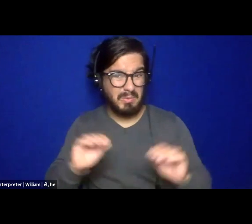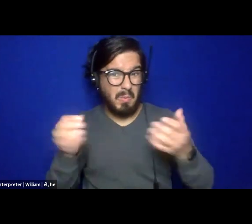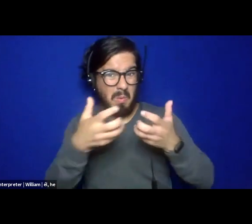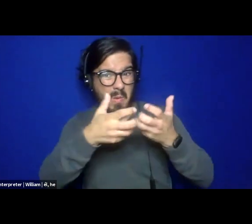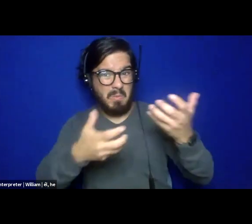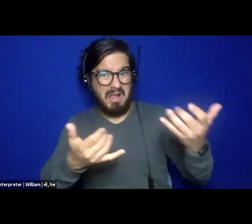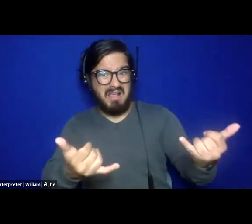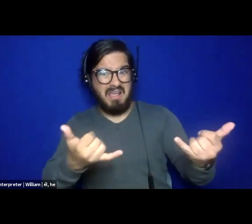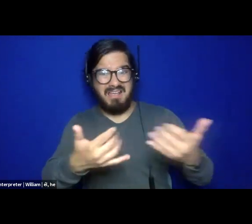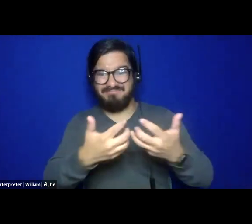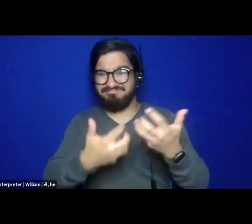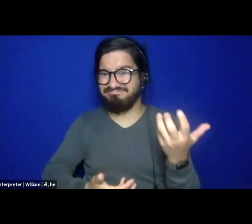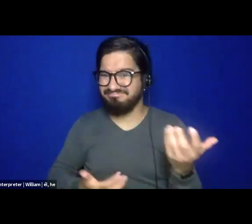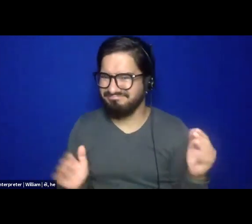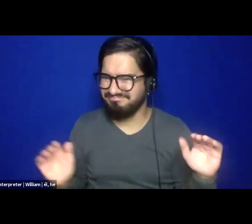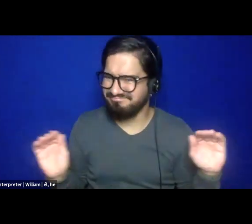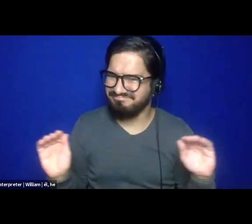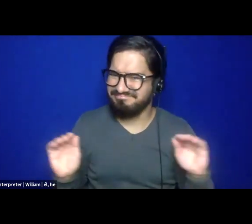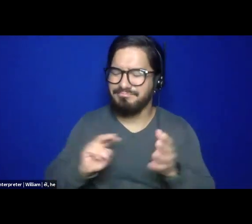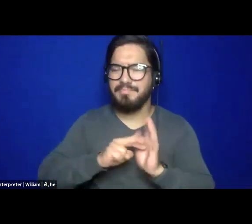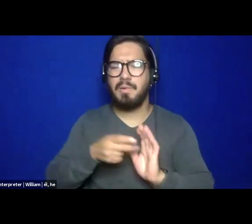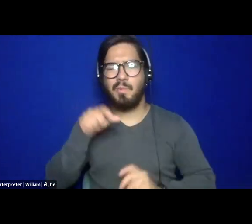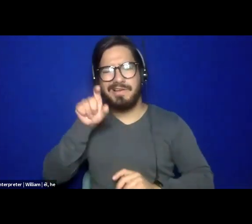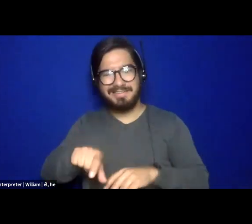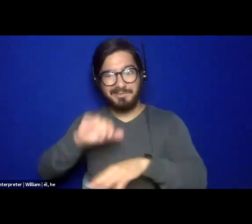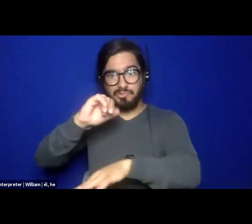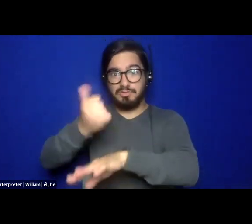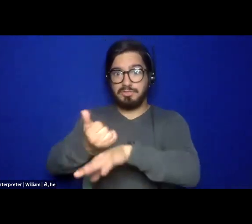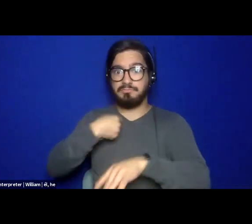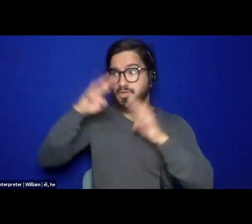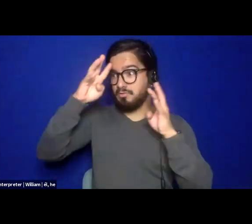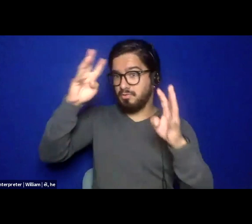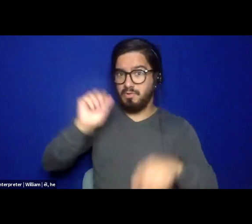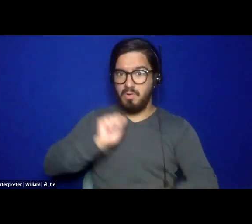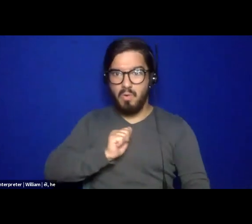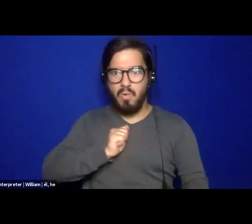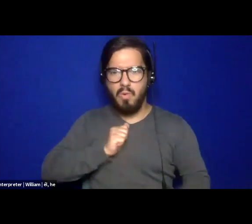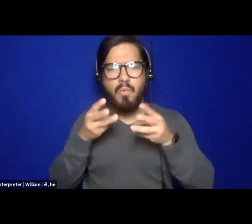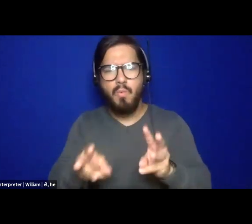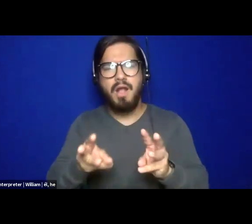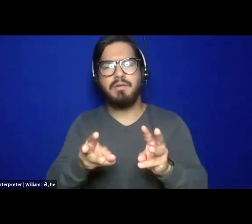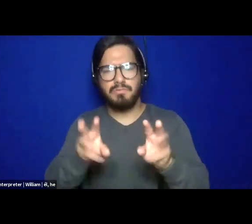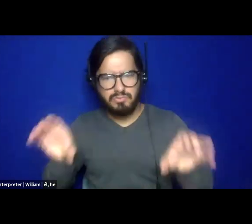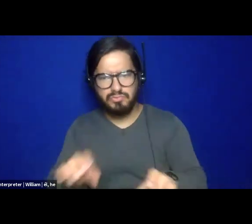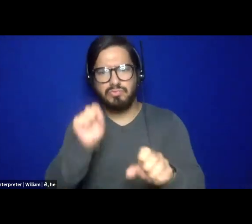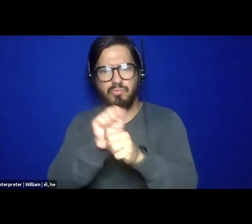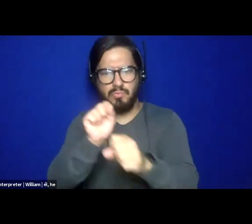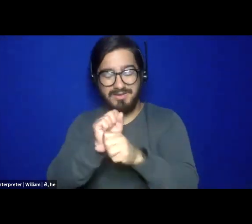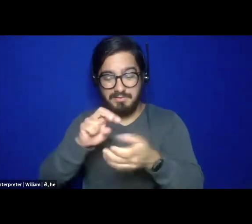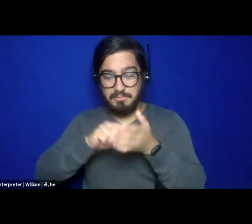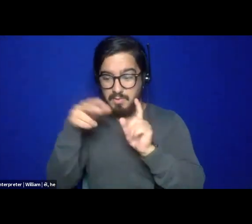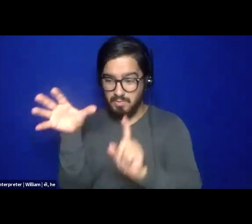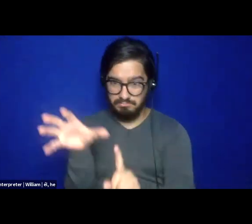we have to create our own ways of doing this work and we have to actually recenter all of who we are.